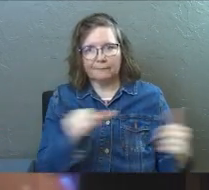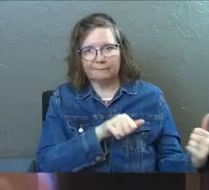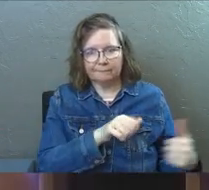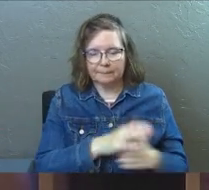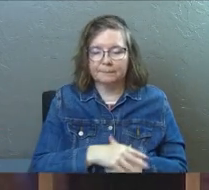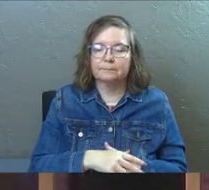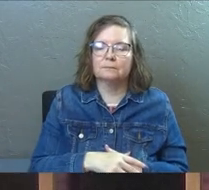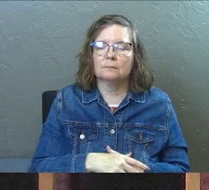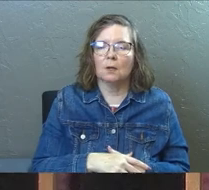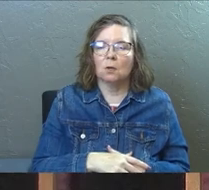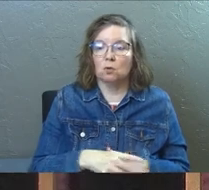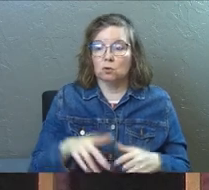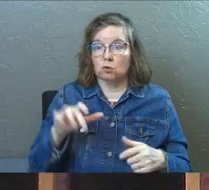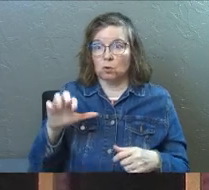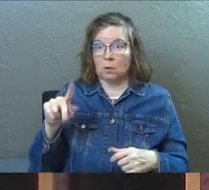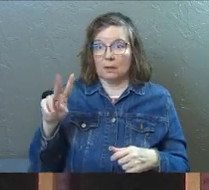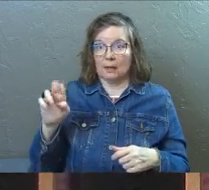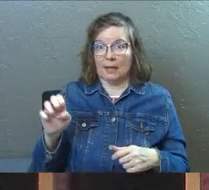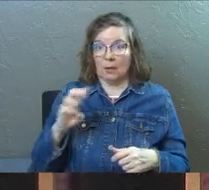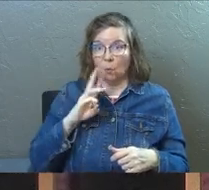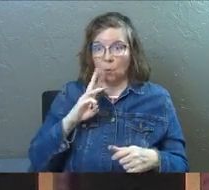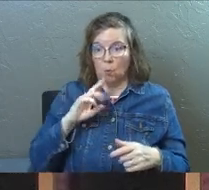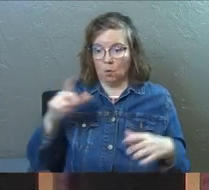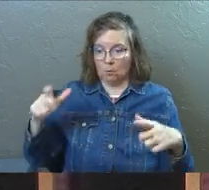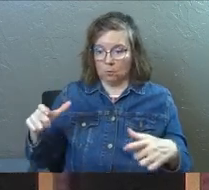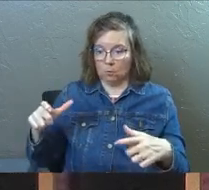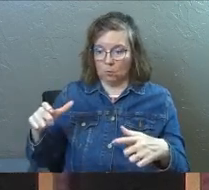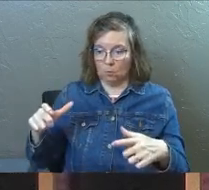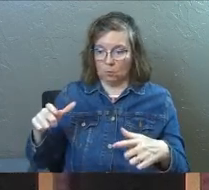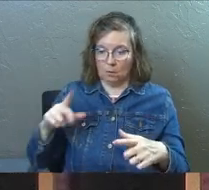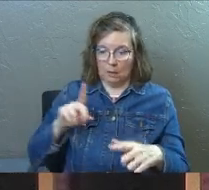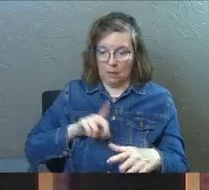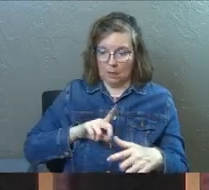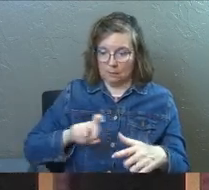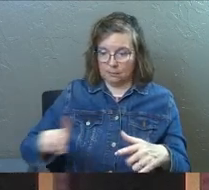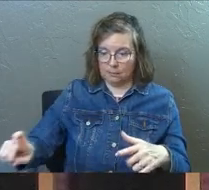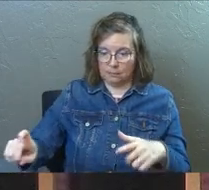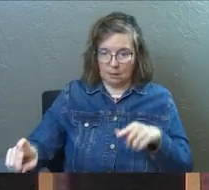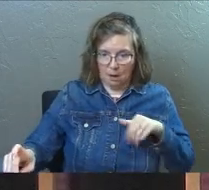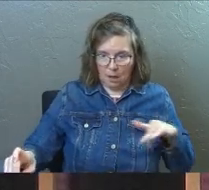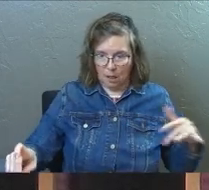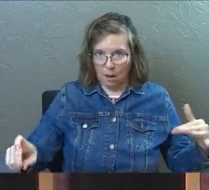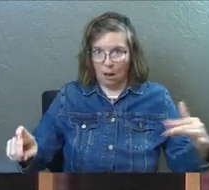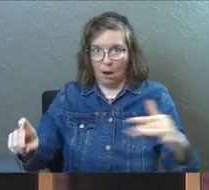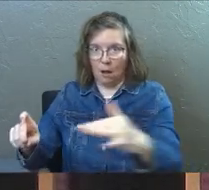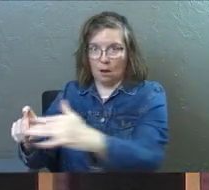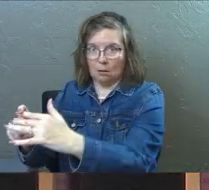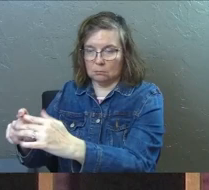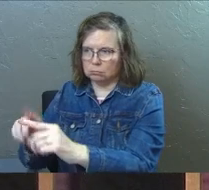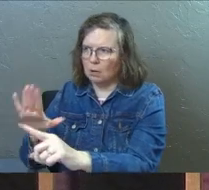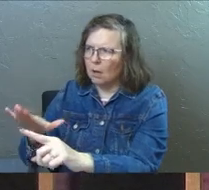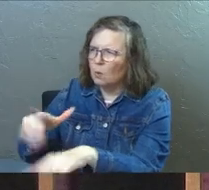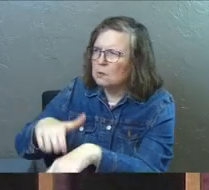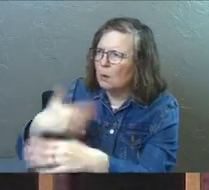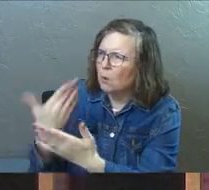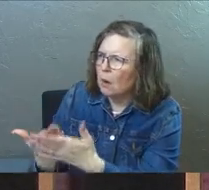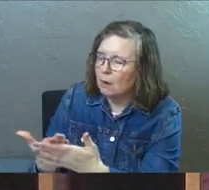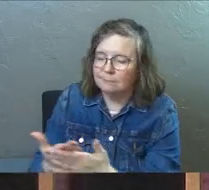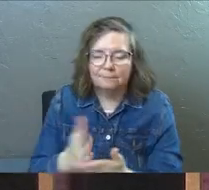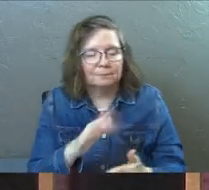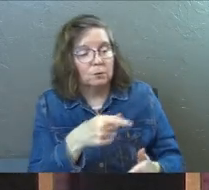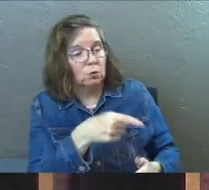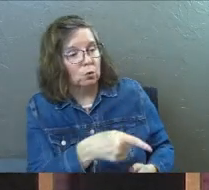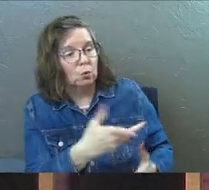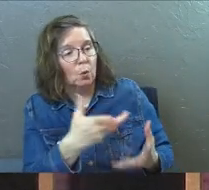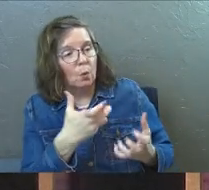25. They found him on the other side of the lake and they asked, rabbi, when did you get here? What time did you get here? Jesus replied, I tell you the